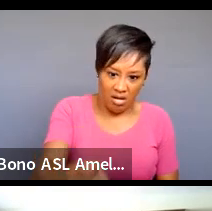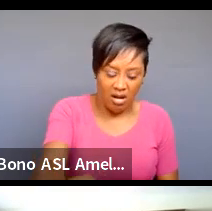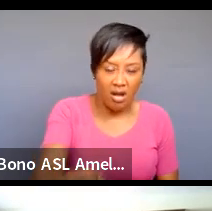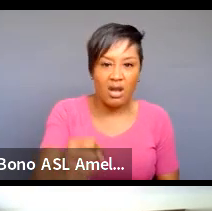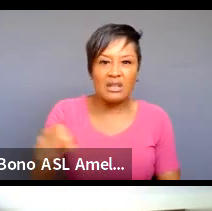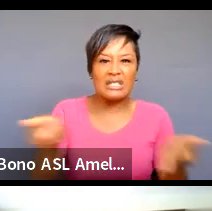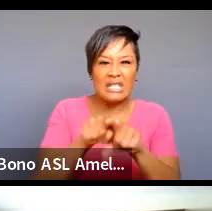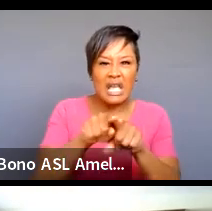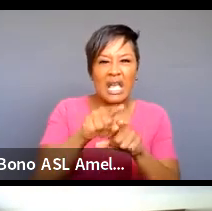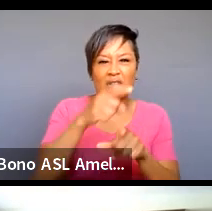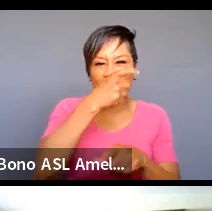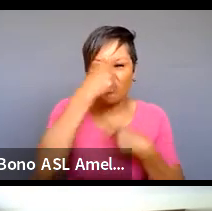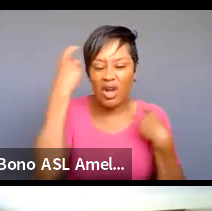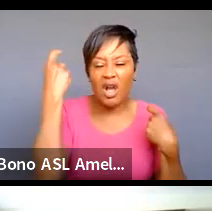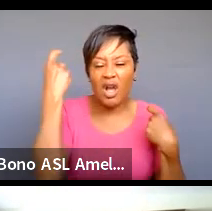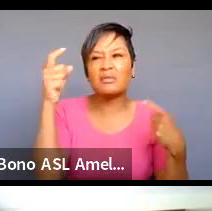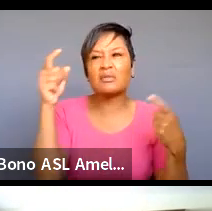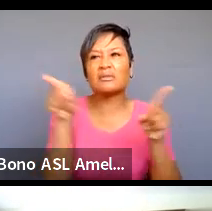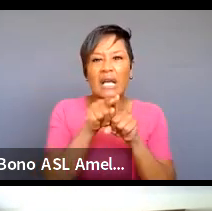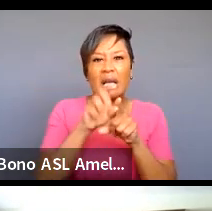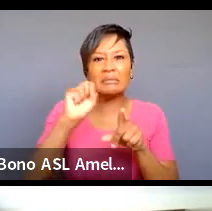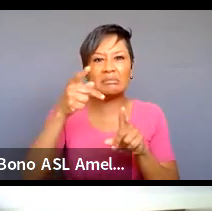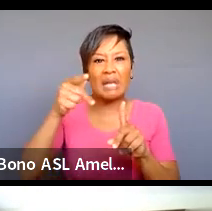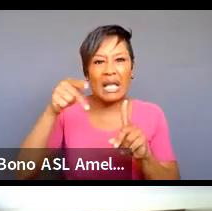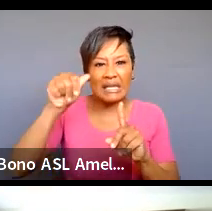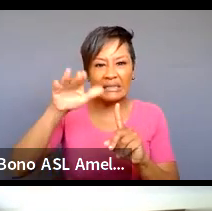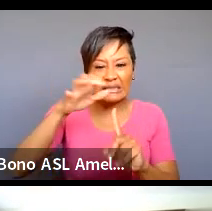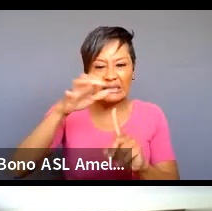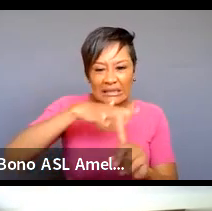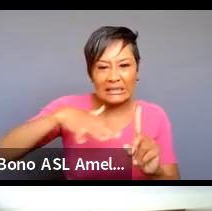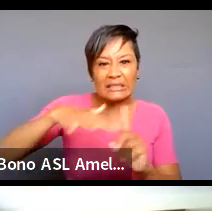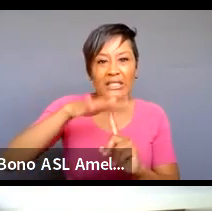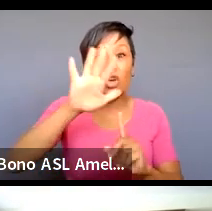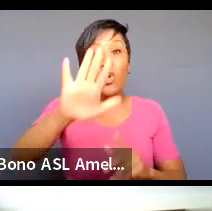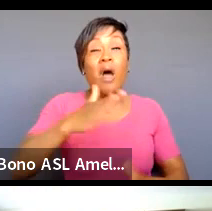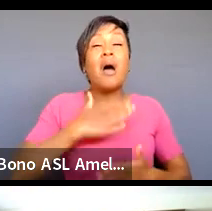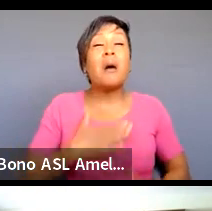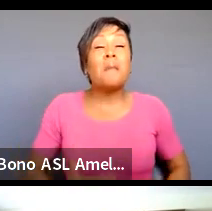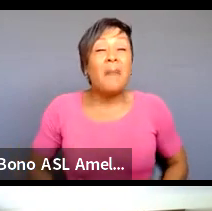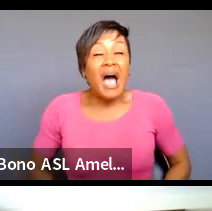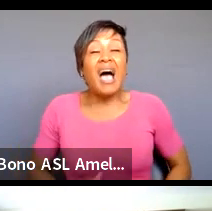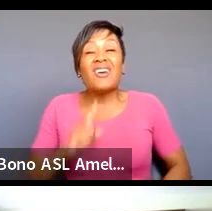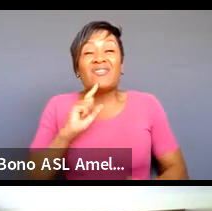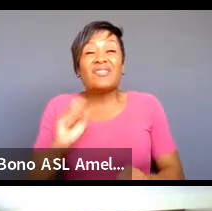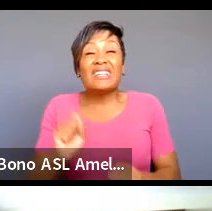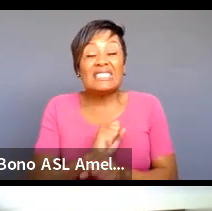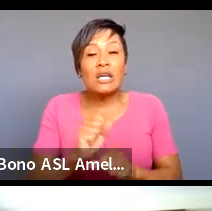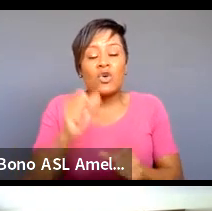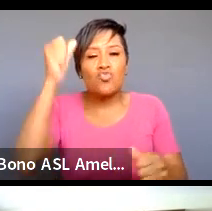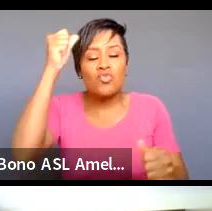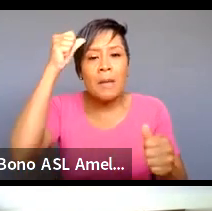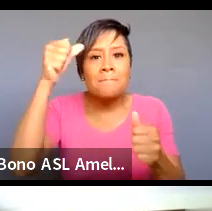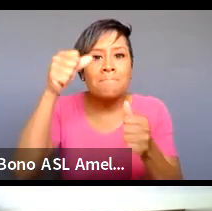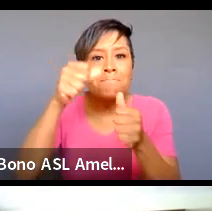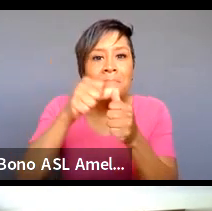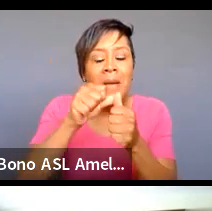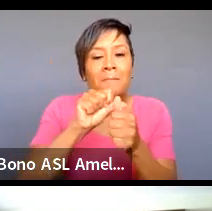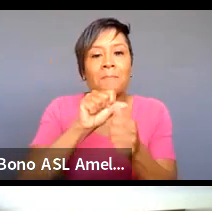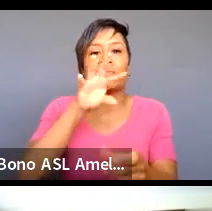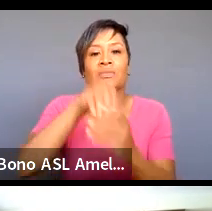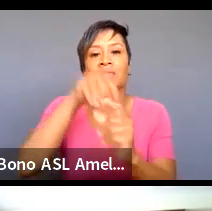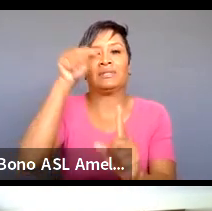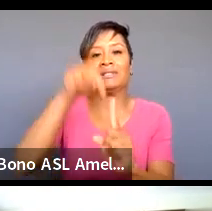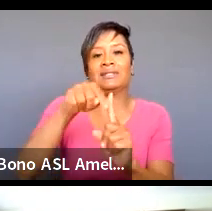into that space where your body is going to physically and literally remember being in that space